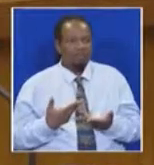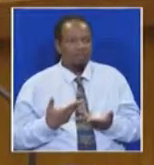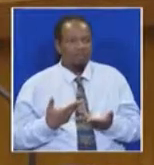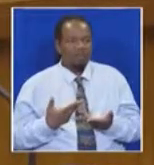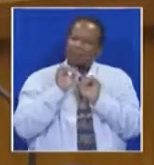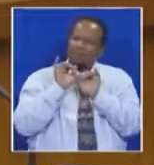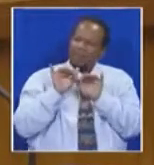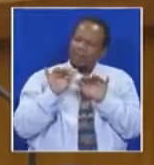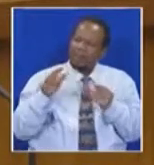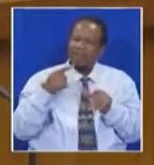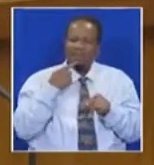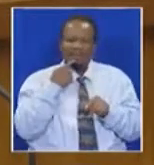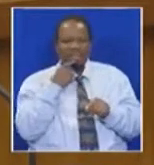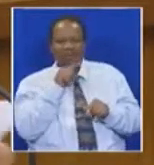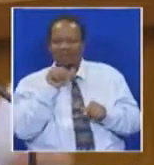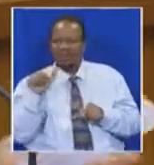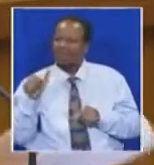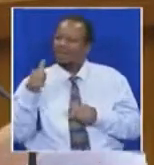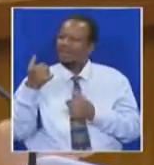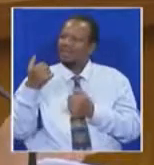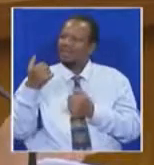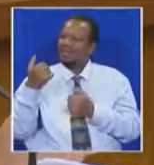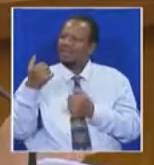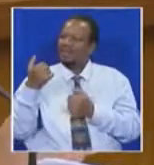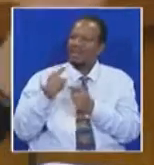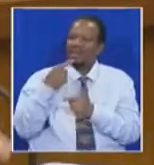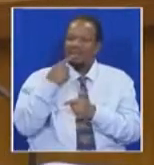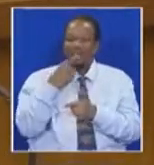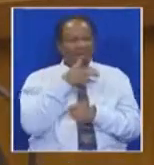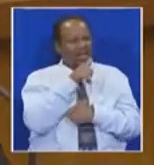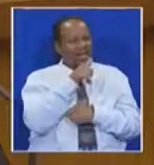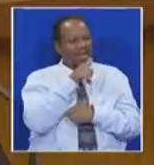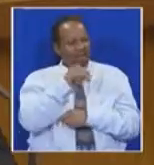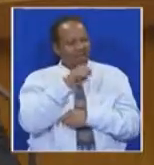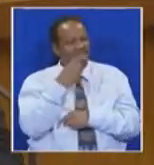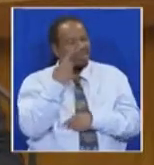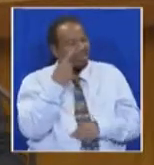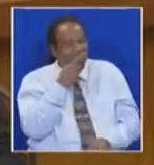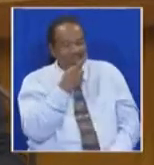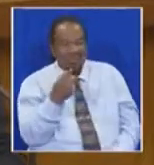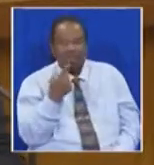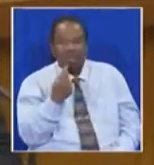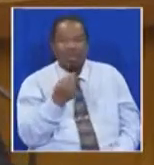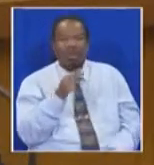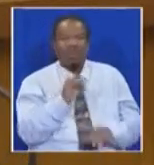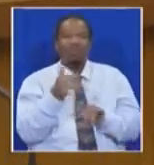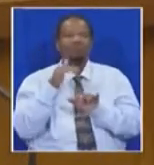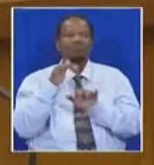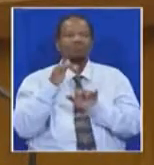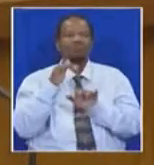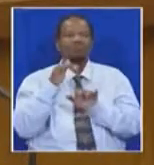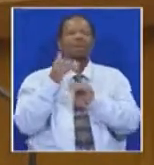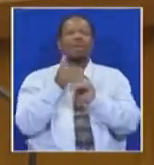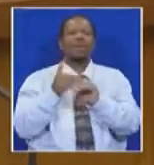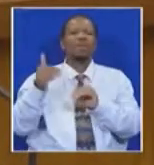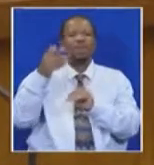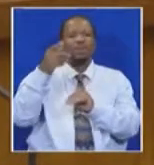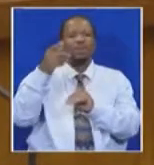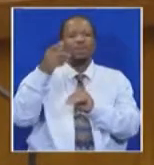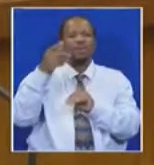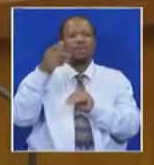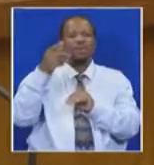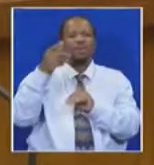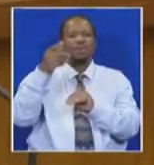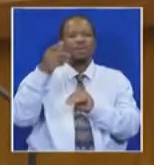against the judiciary by the ANC, as we've witnessed in the ANC march to the High Court in Durban this week,